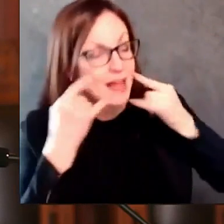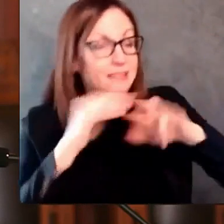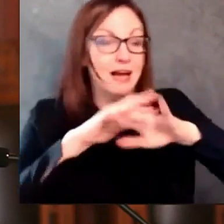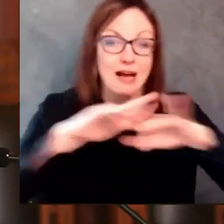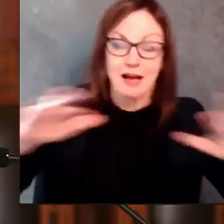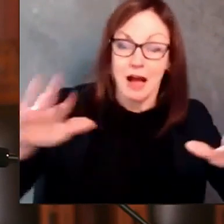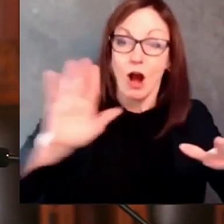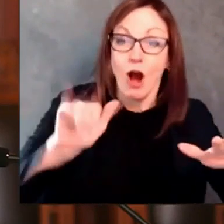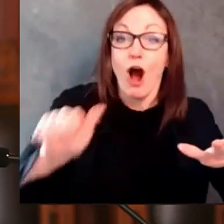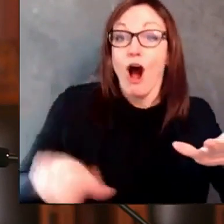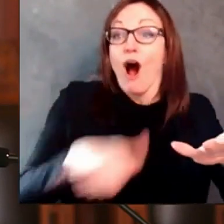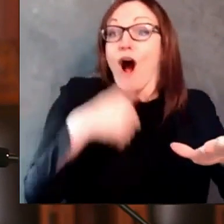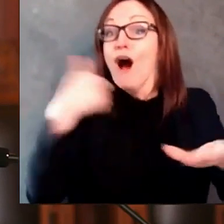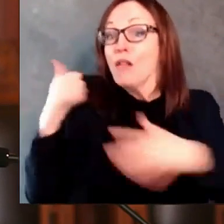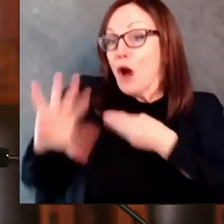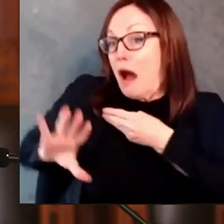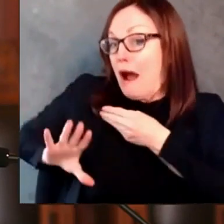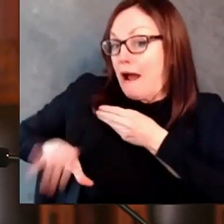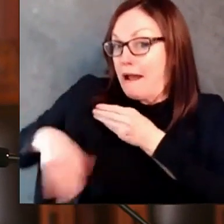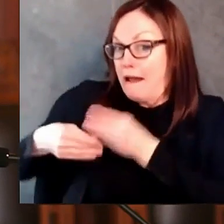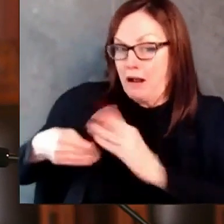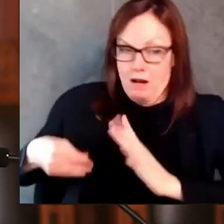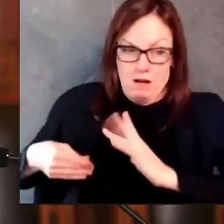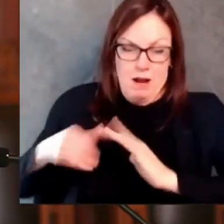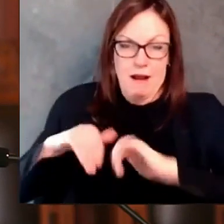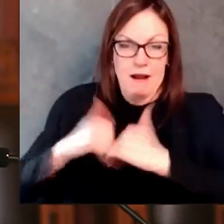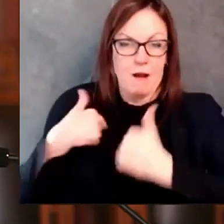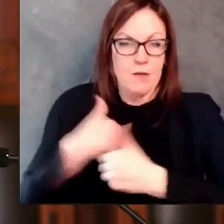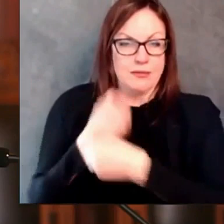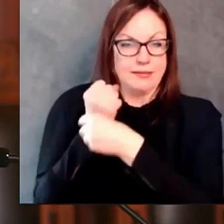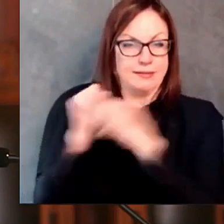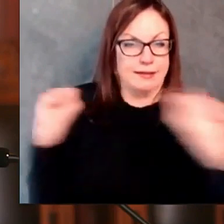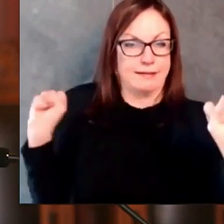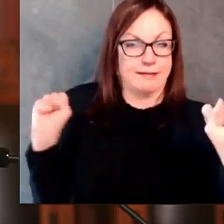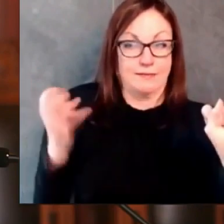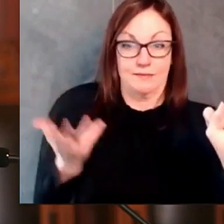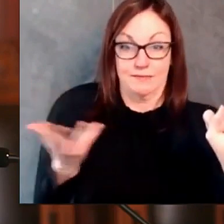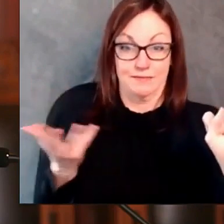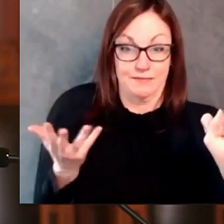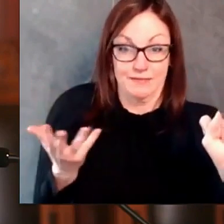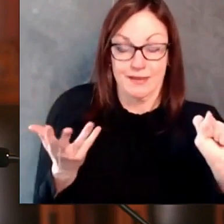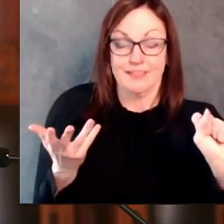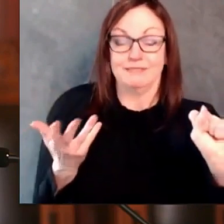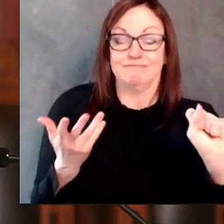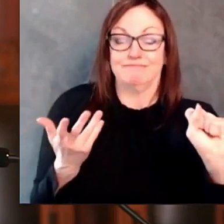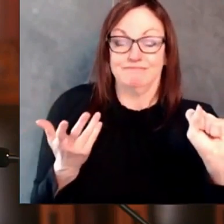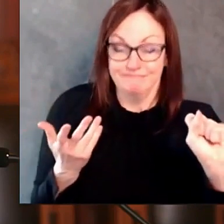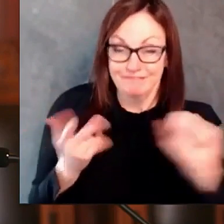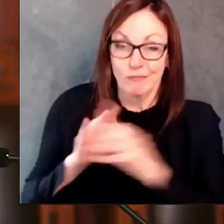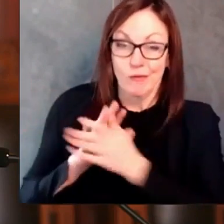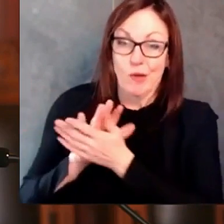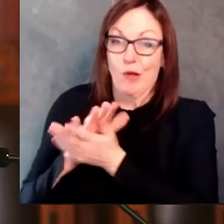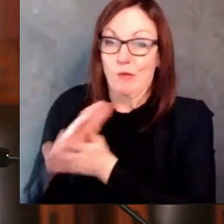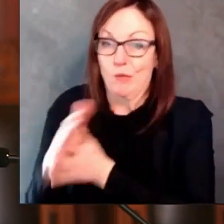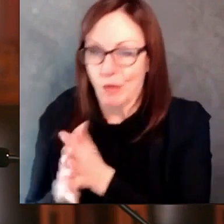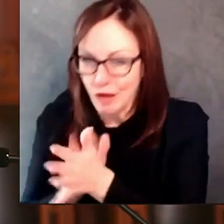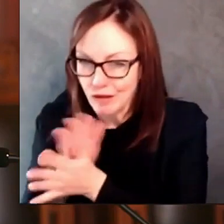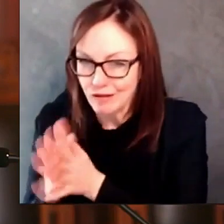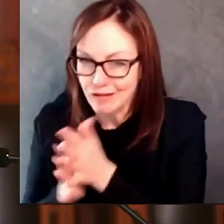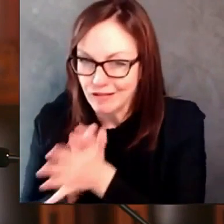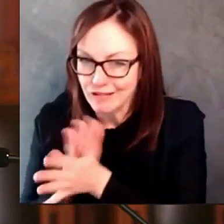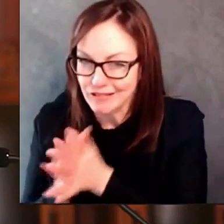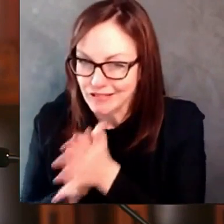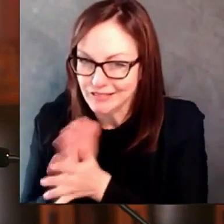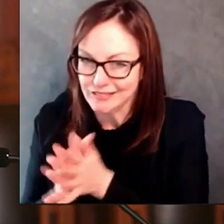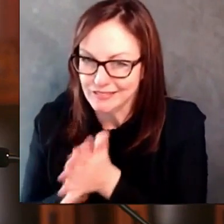home as much as possible. Please don't go to a friend's house or invite a few people over for dinner. Even a small gathering can